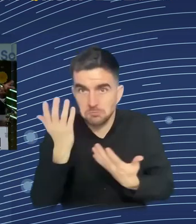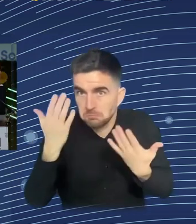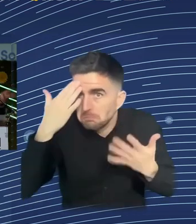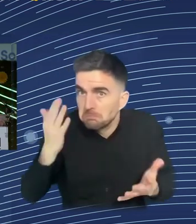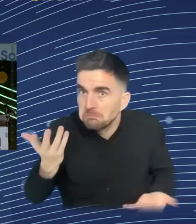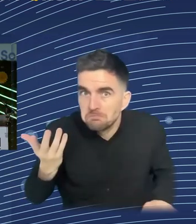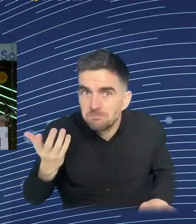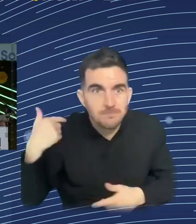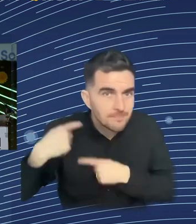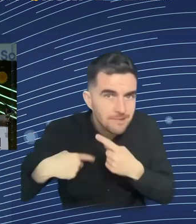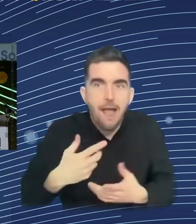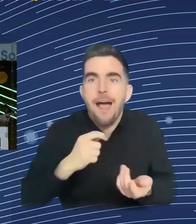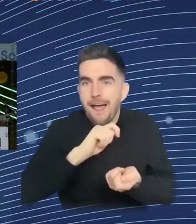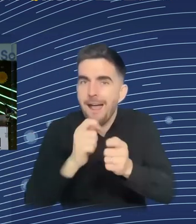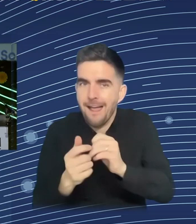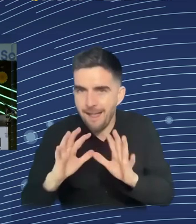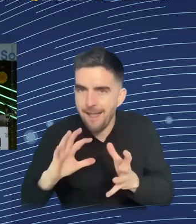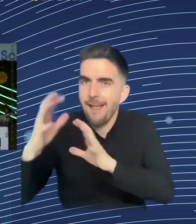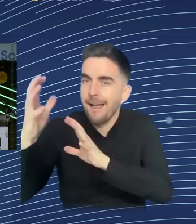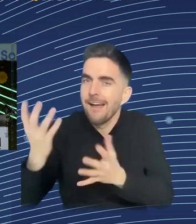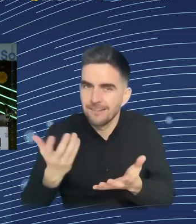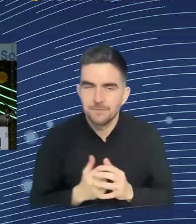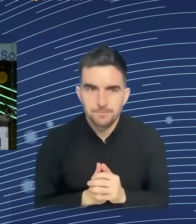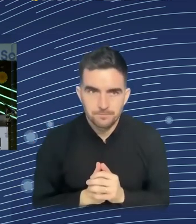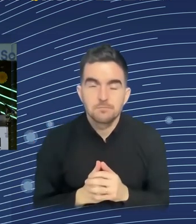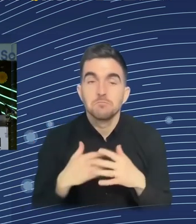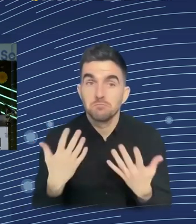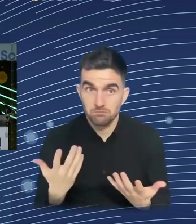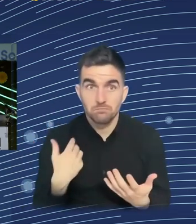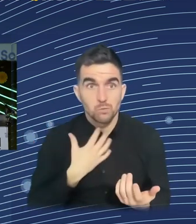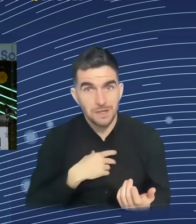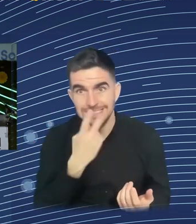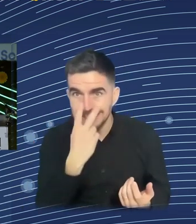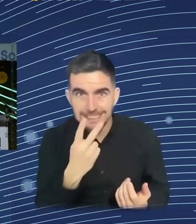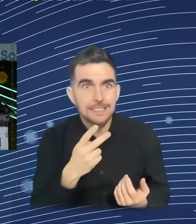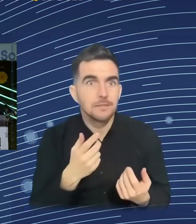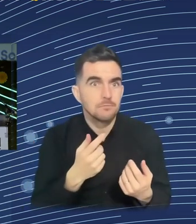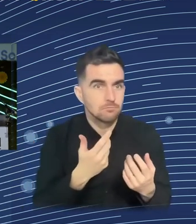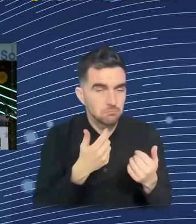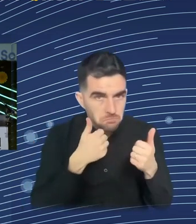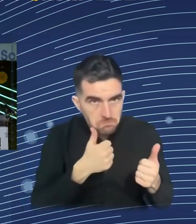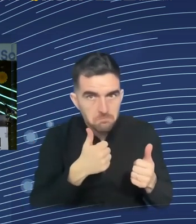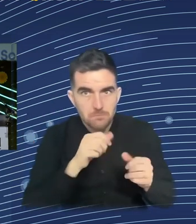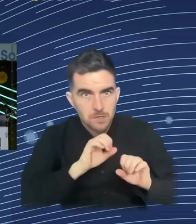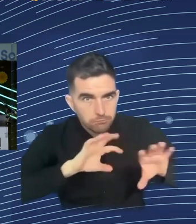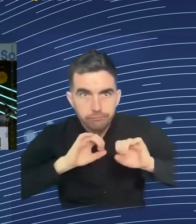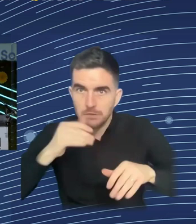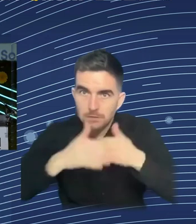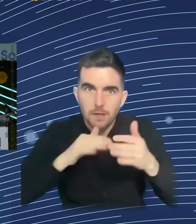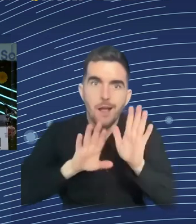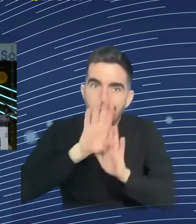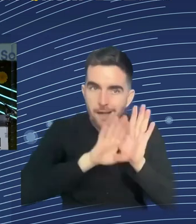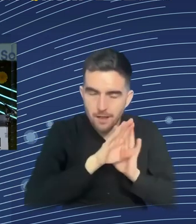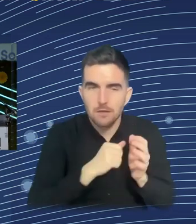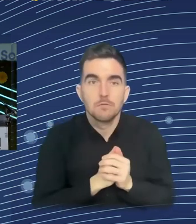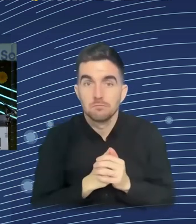And therefore, you've got Bob Solow's famous quip that we see computers everywhere except for the productivity statistics. Well,